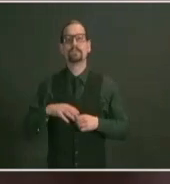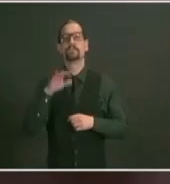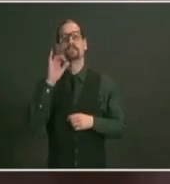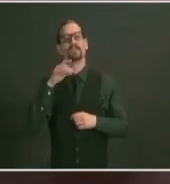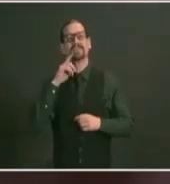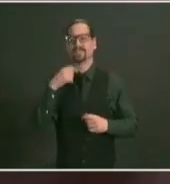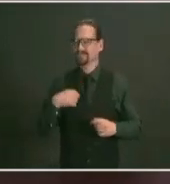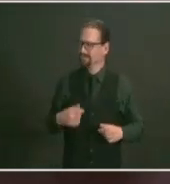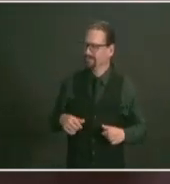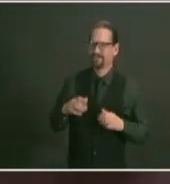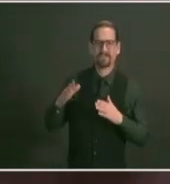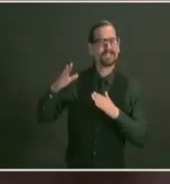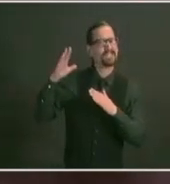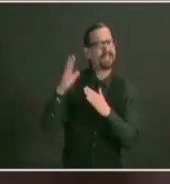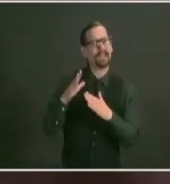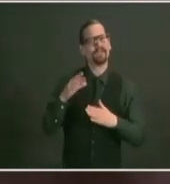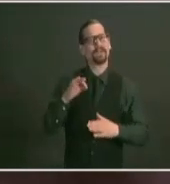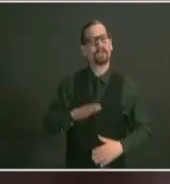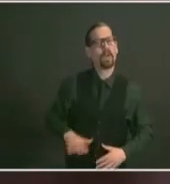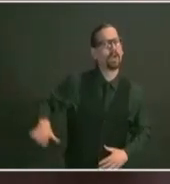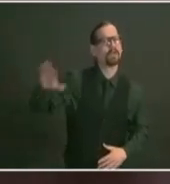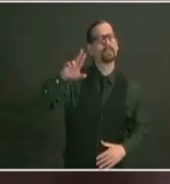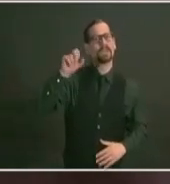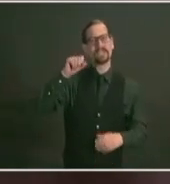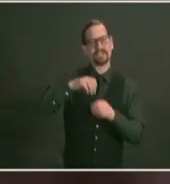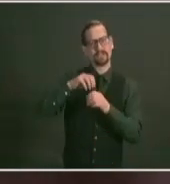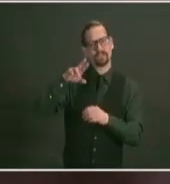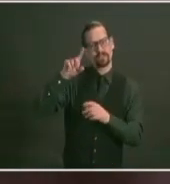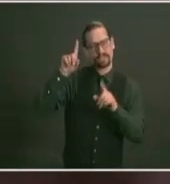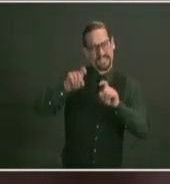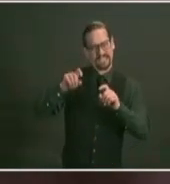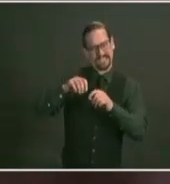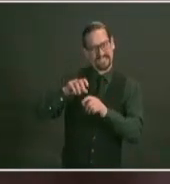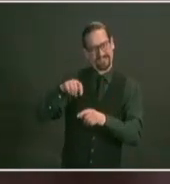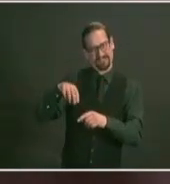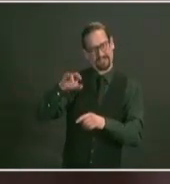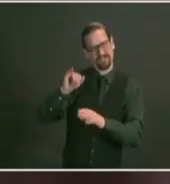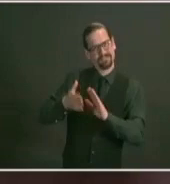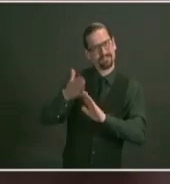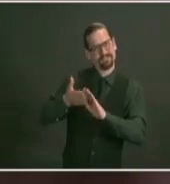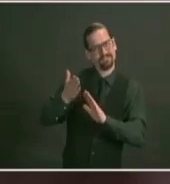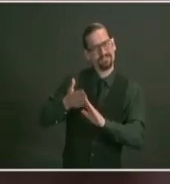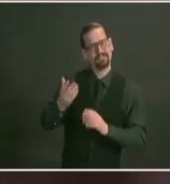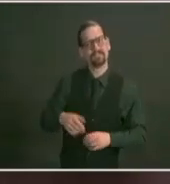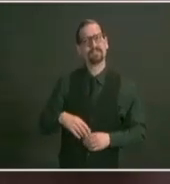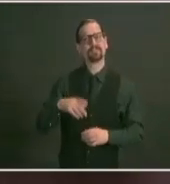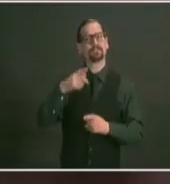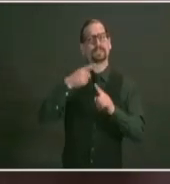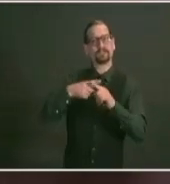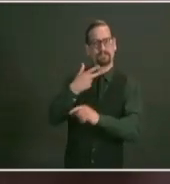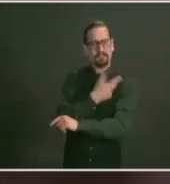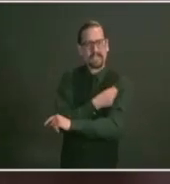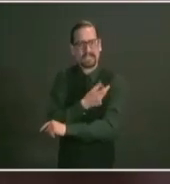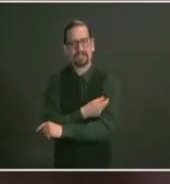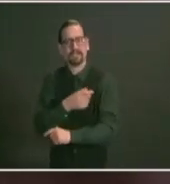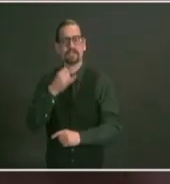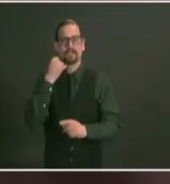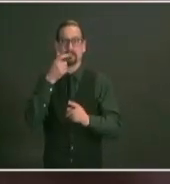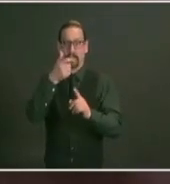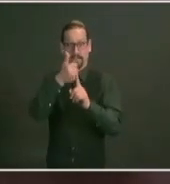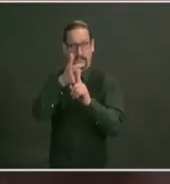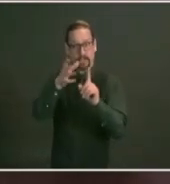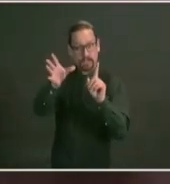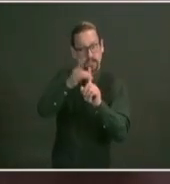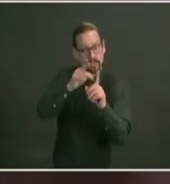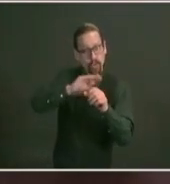you get treated if you qualify wearing your mask appropriately will be what we need to